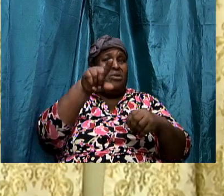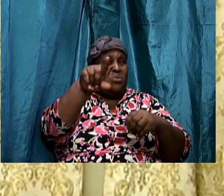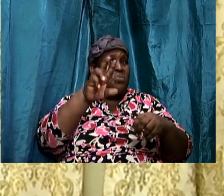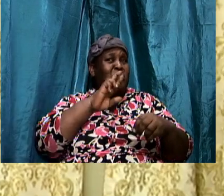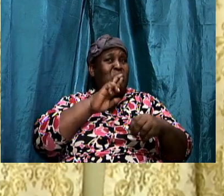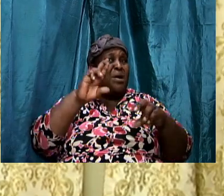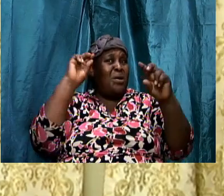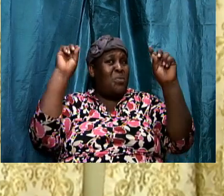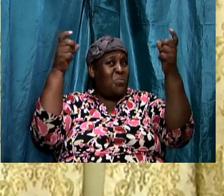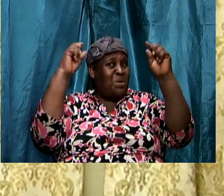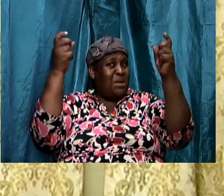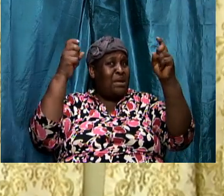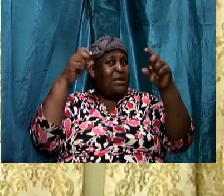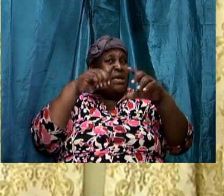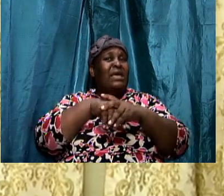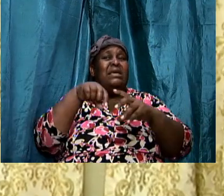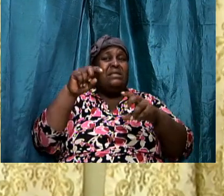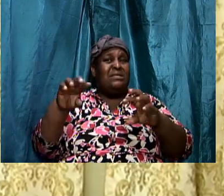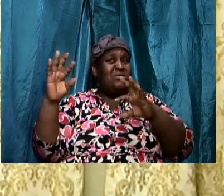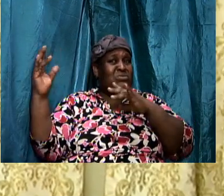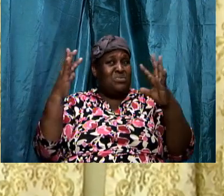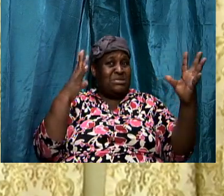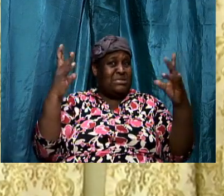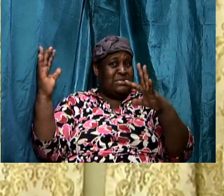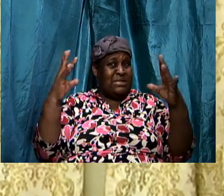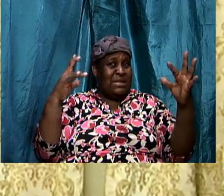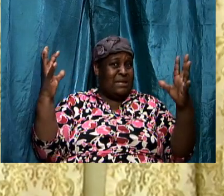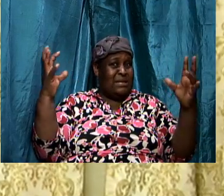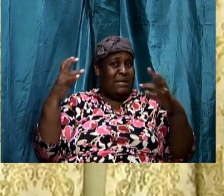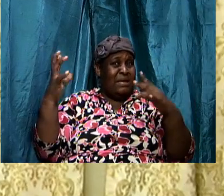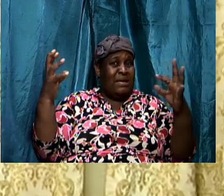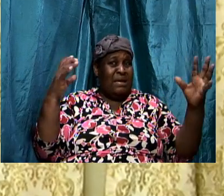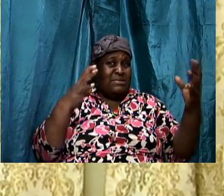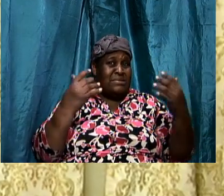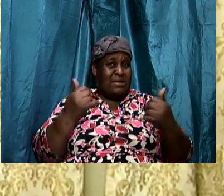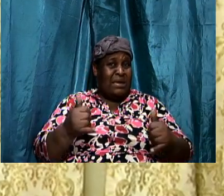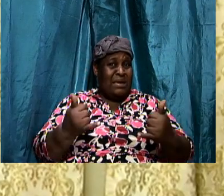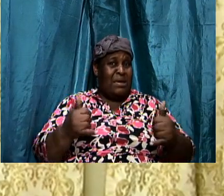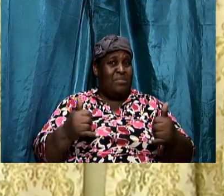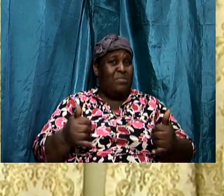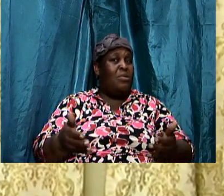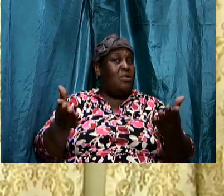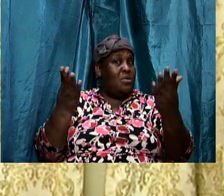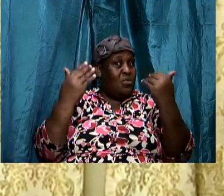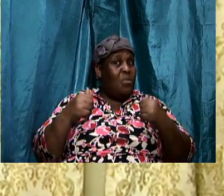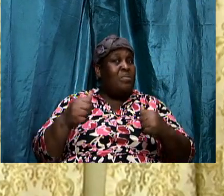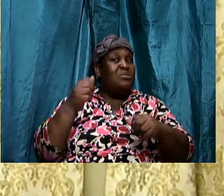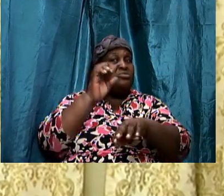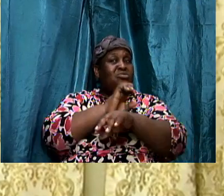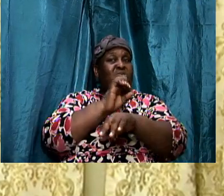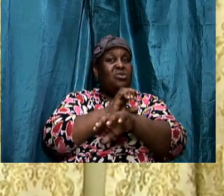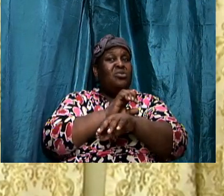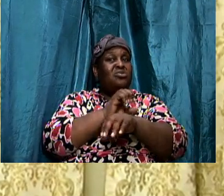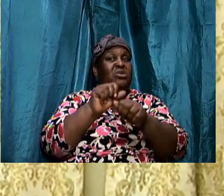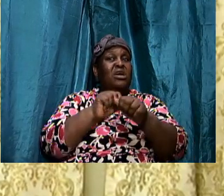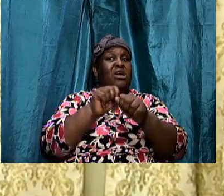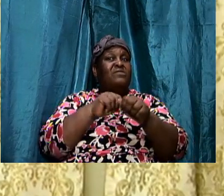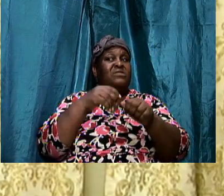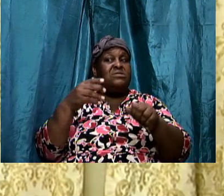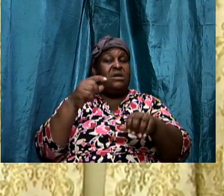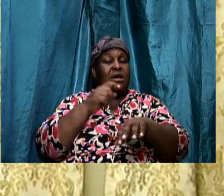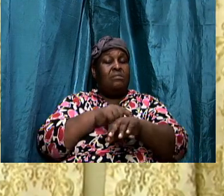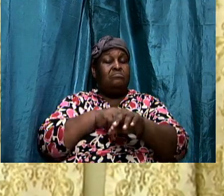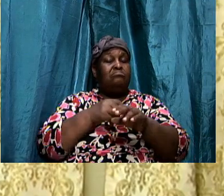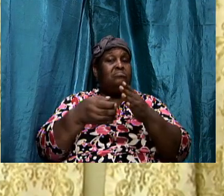match coming to church coming time that the doors are open is not a sign